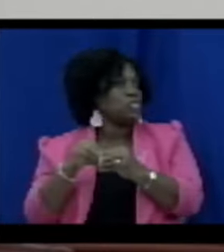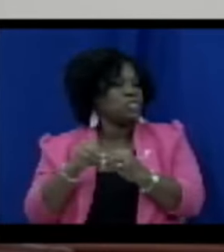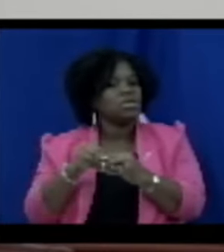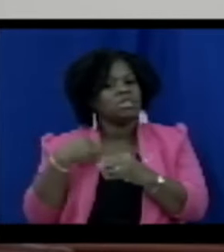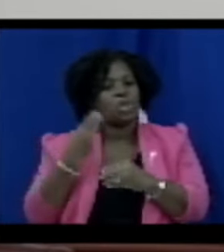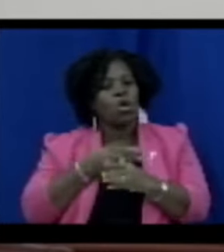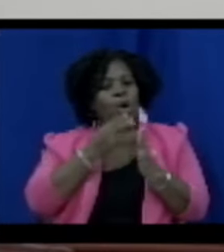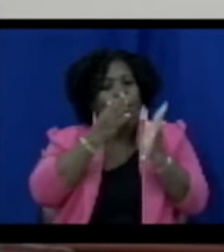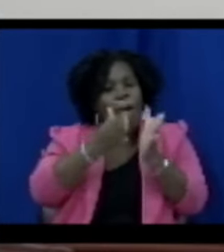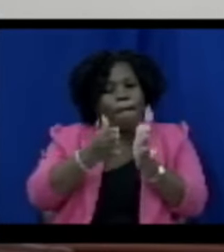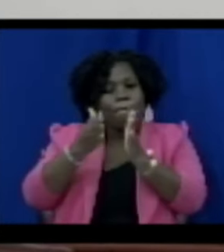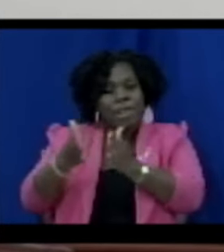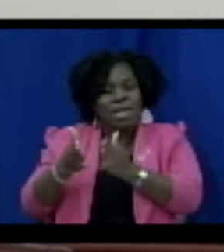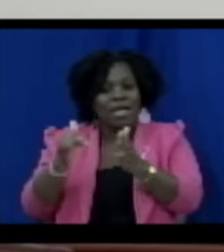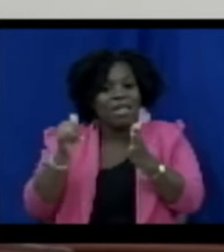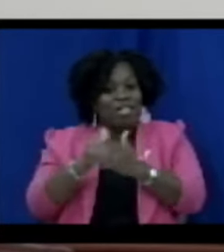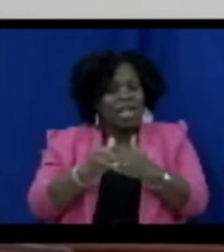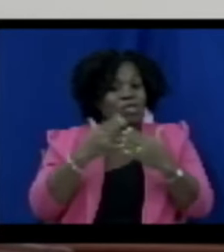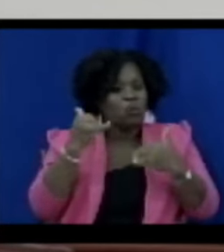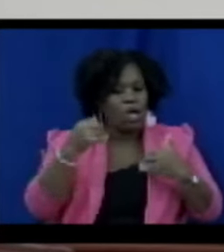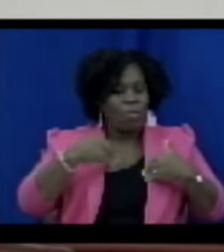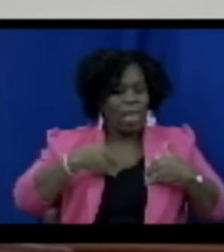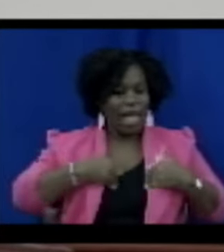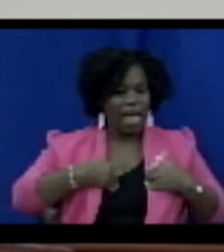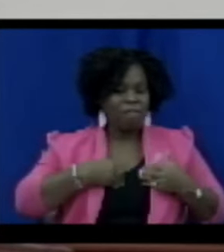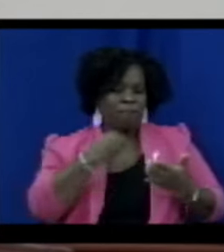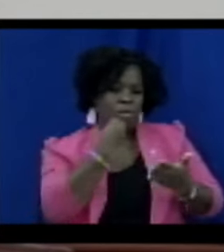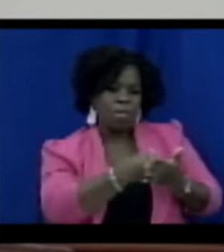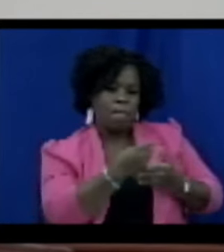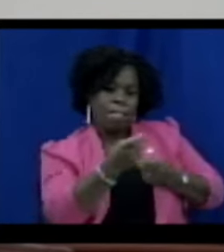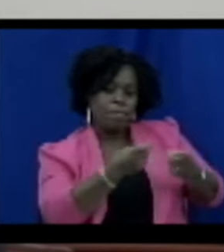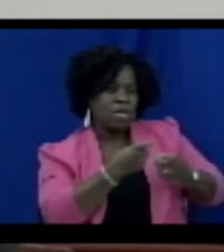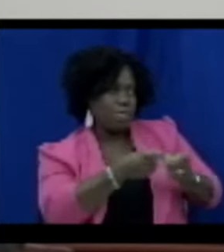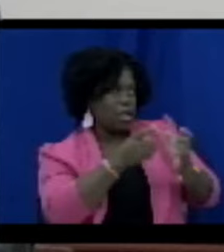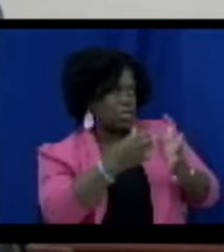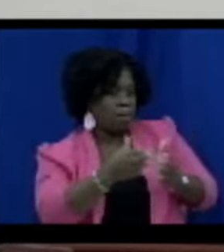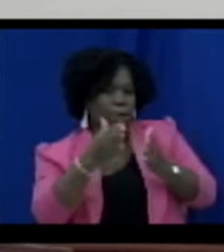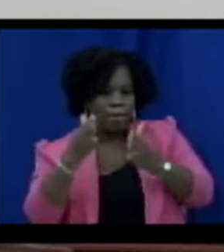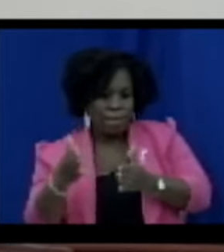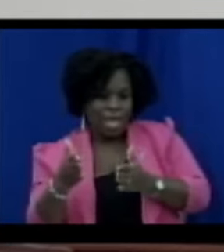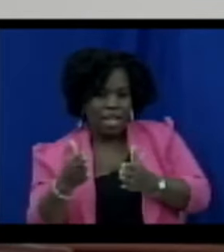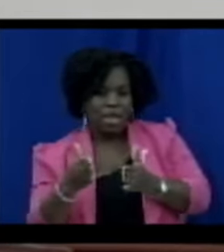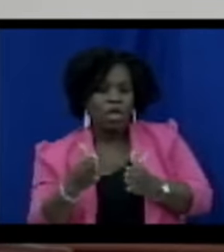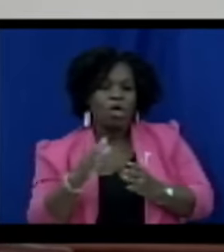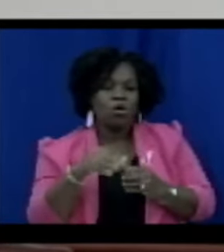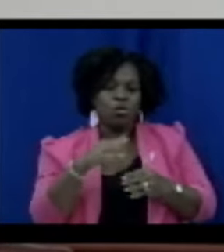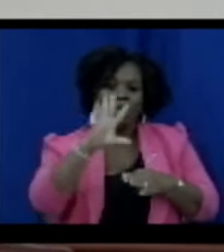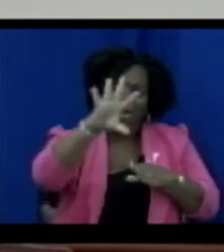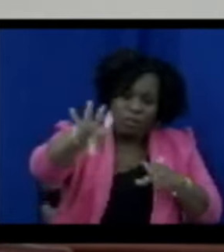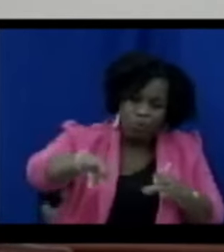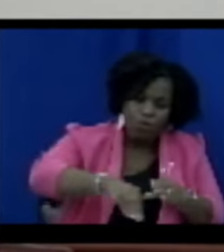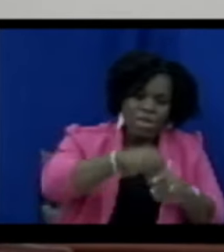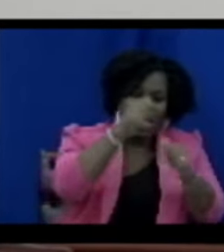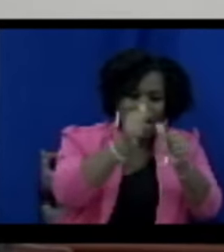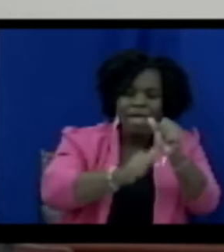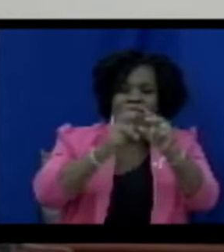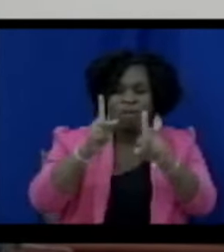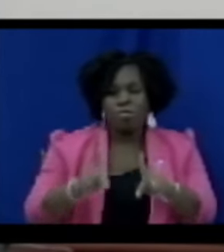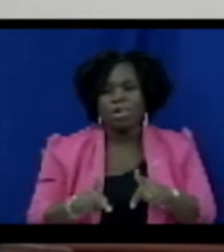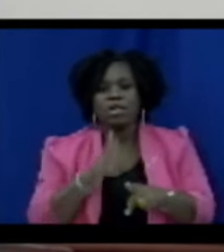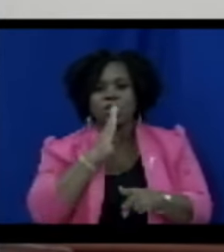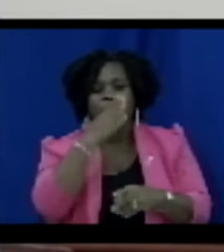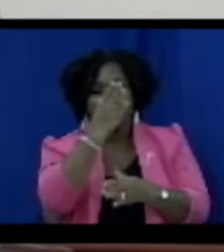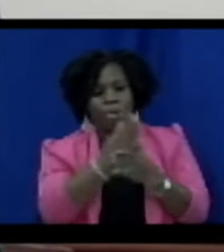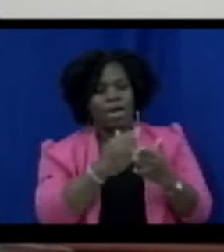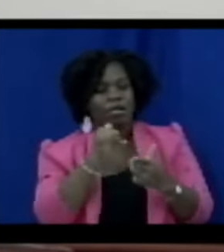and that is why we are taking the budget for the first time on the road. More participation means a stronger democracy, means the attainment of